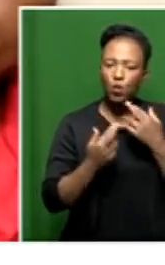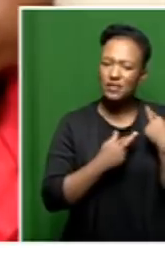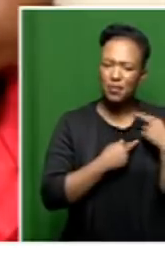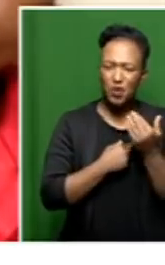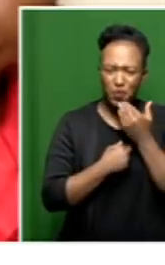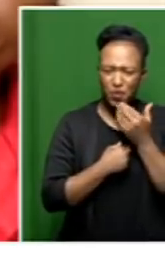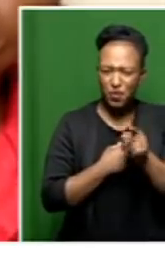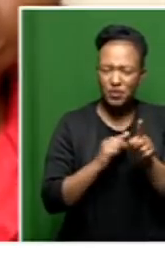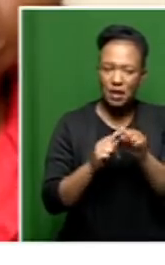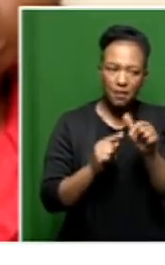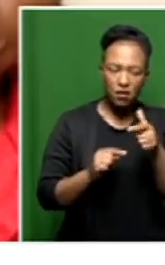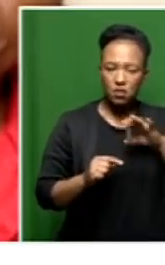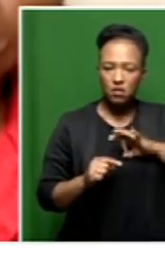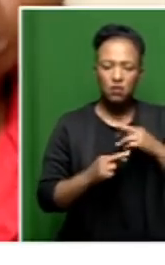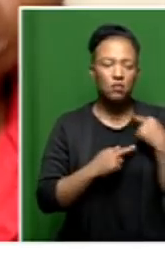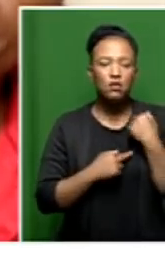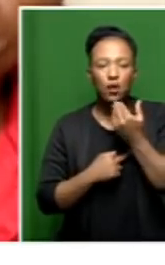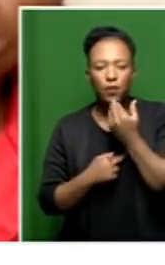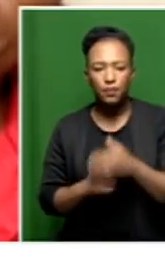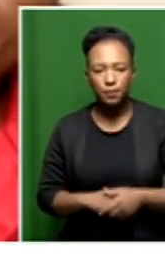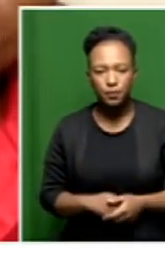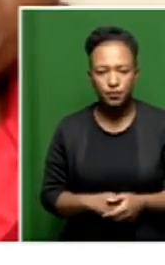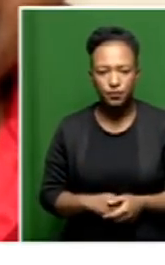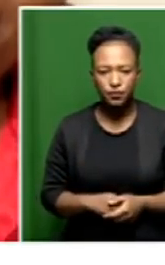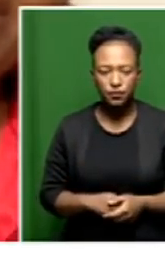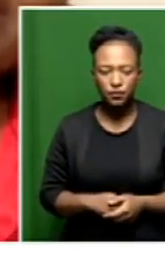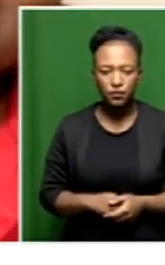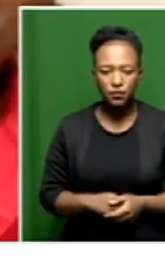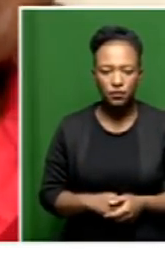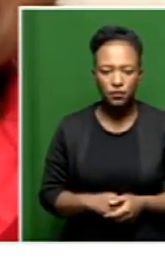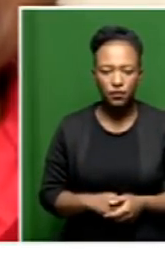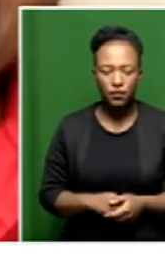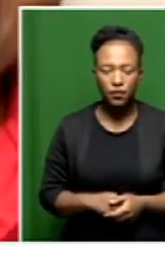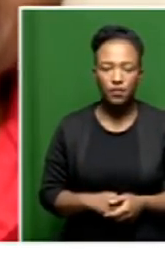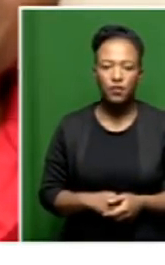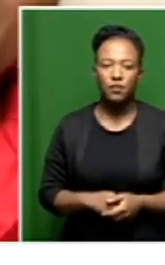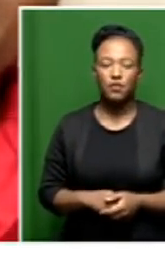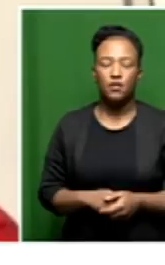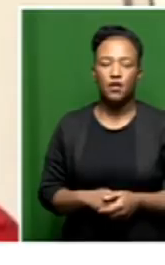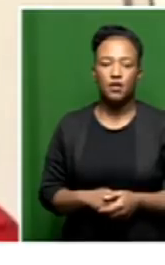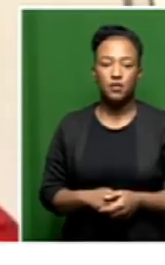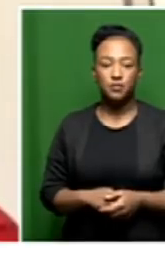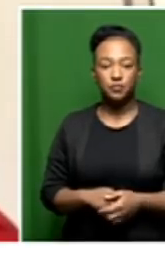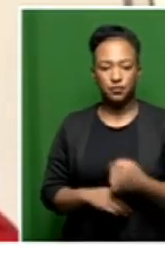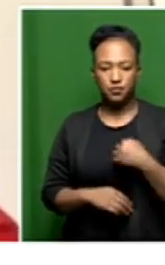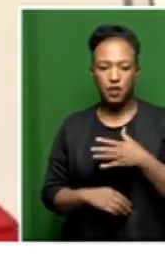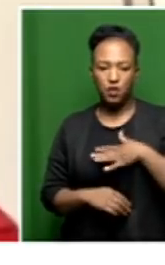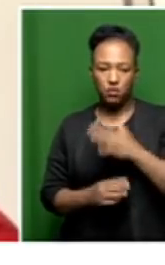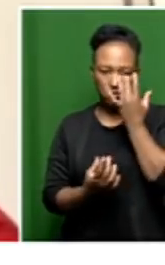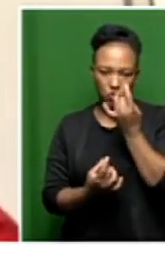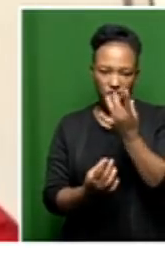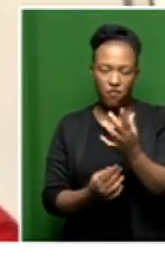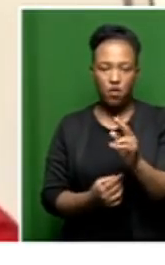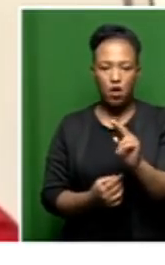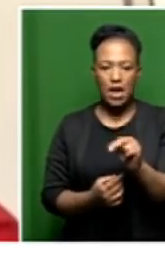also for all of their other benefits? Who's responsible for that? I must indicate that the non-profit